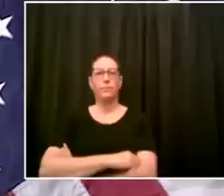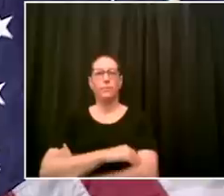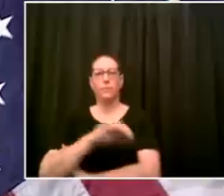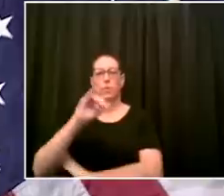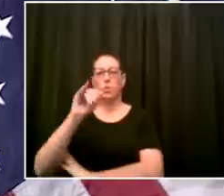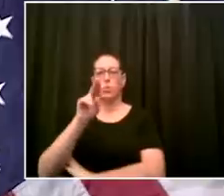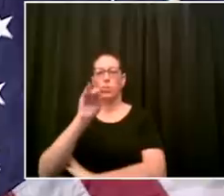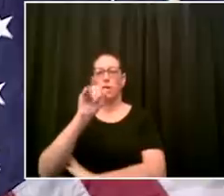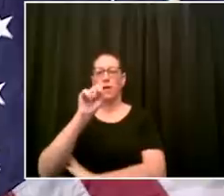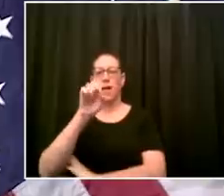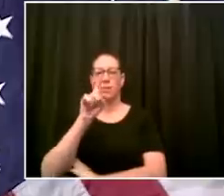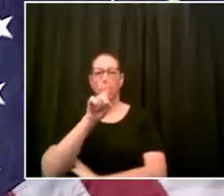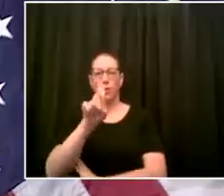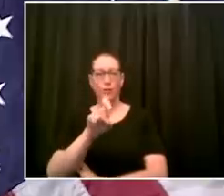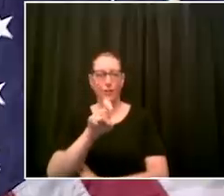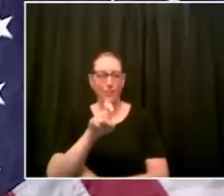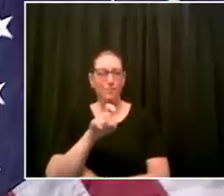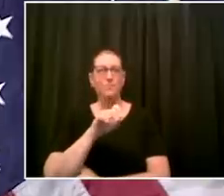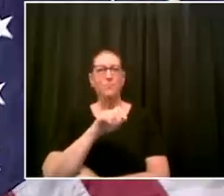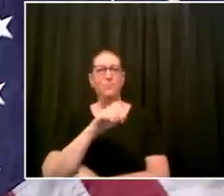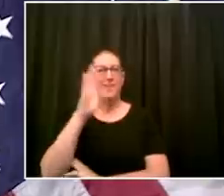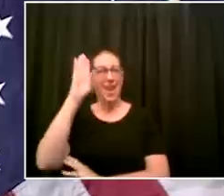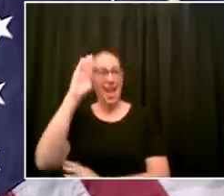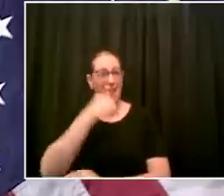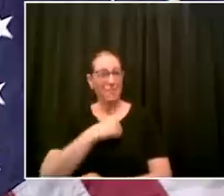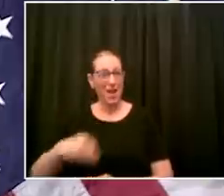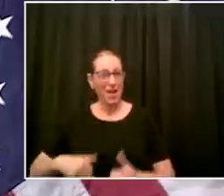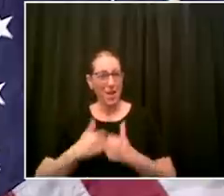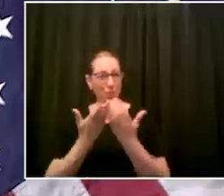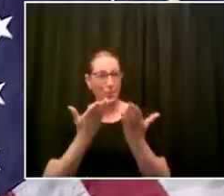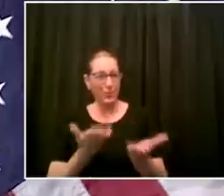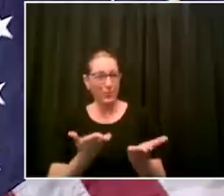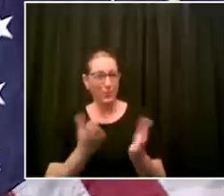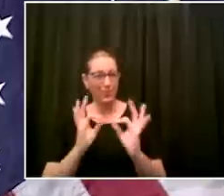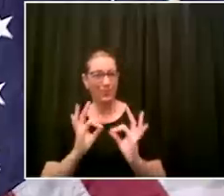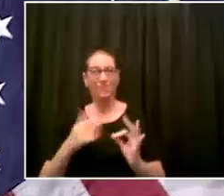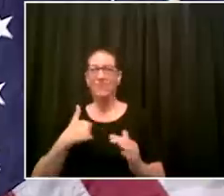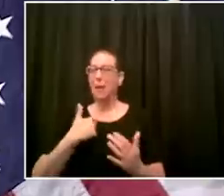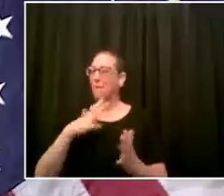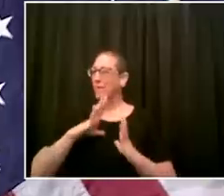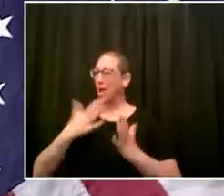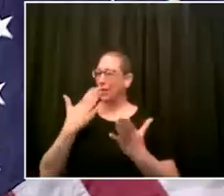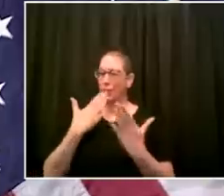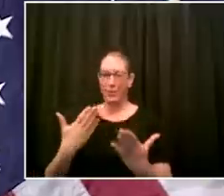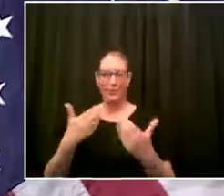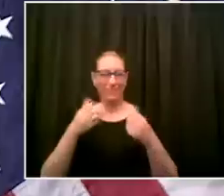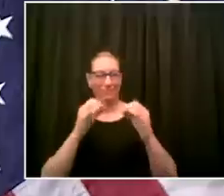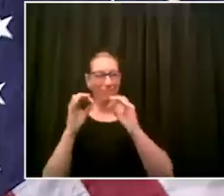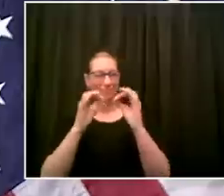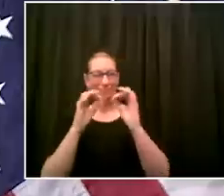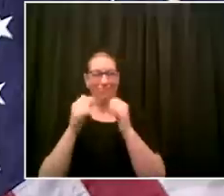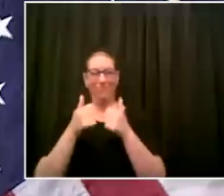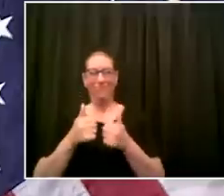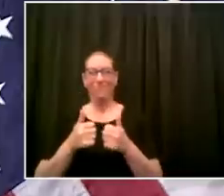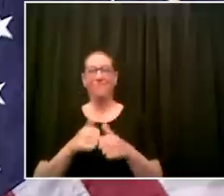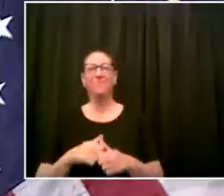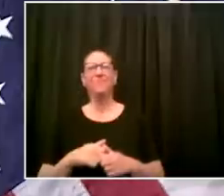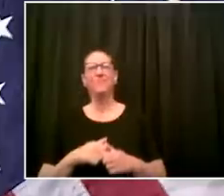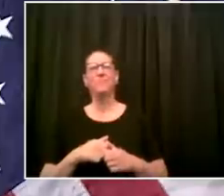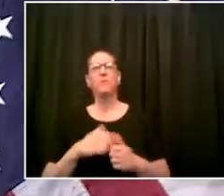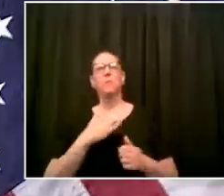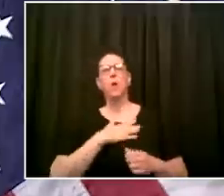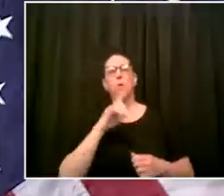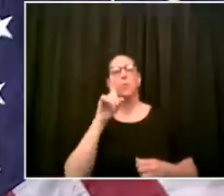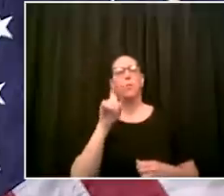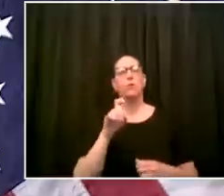so much so um two questions uh back to the beaches um i'm sure you're expecting people to